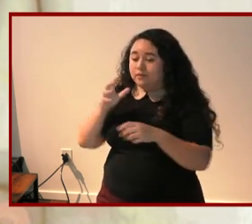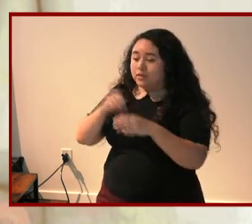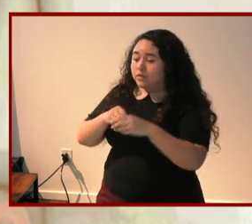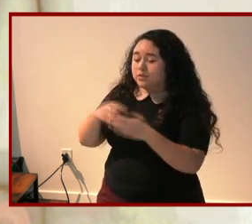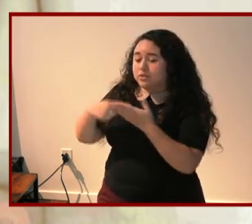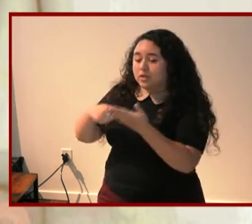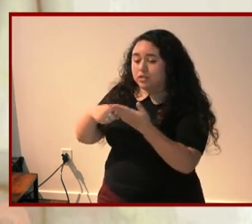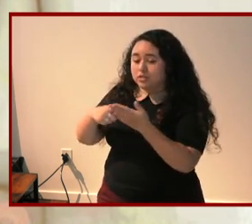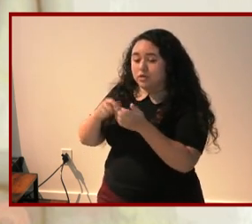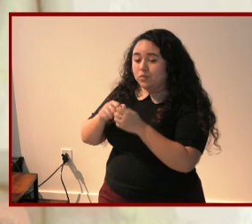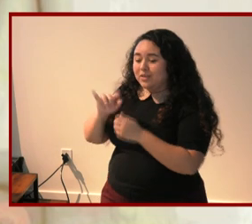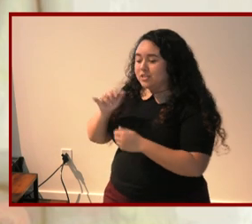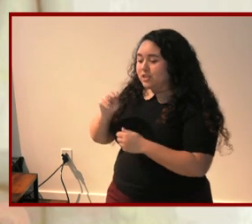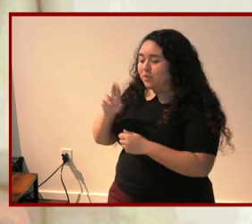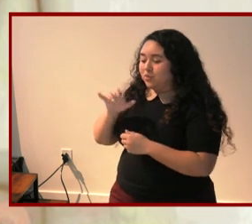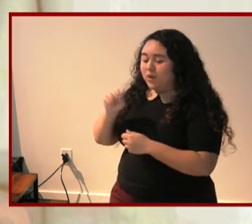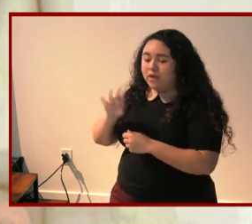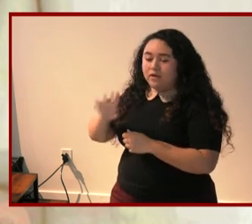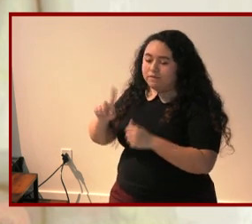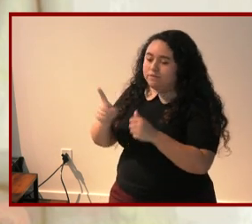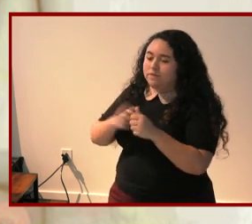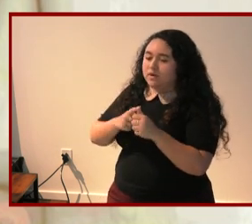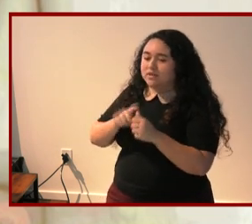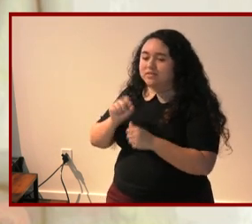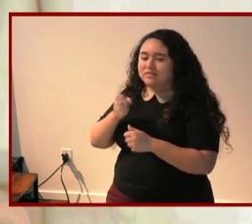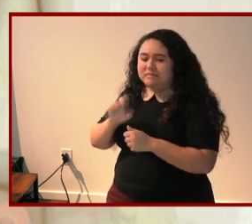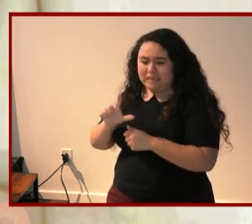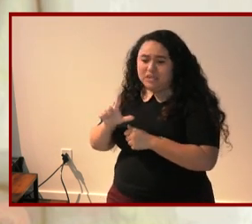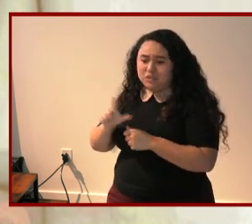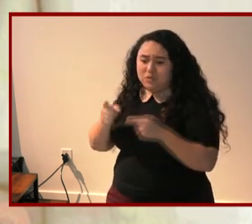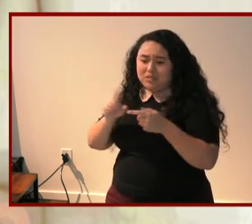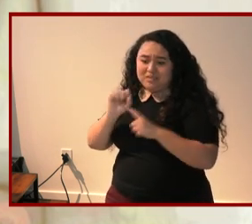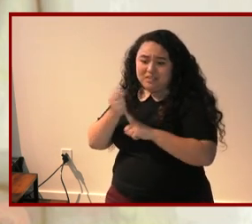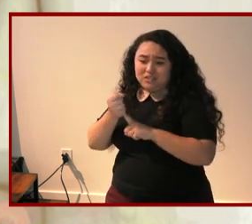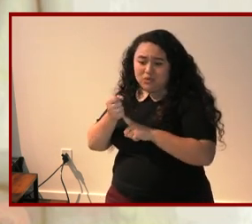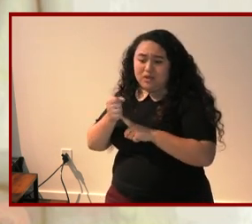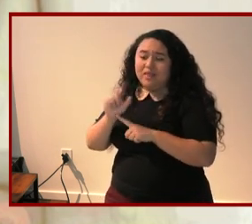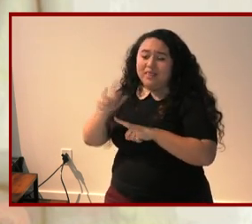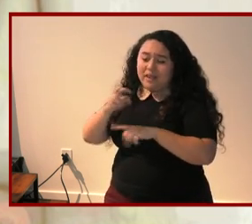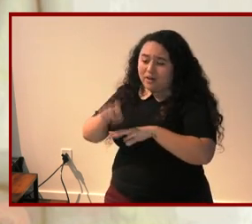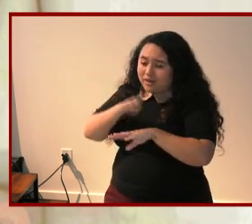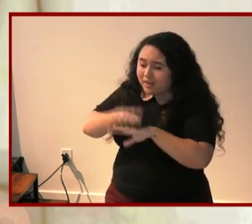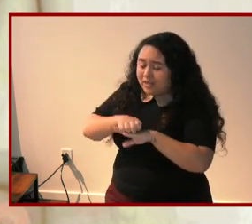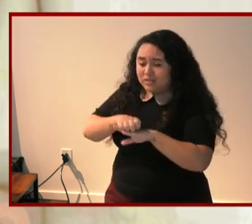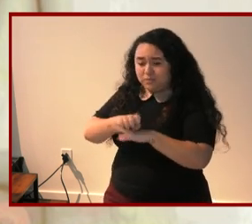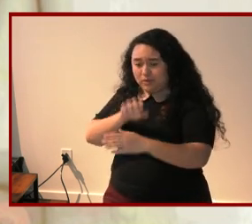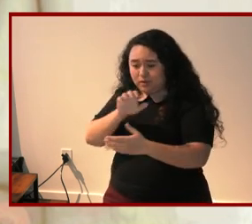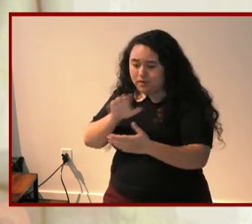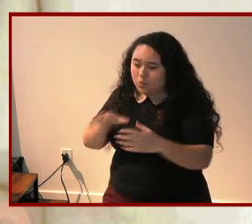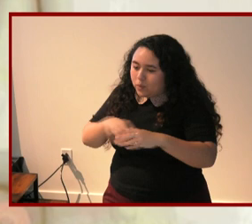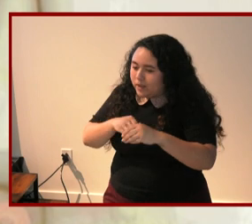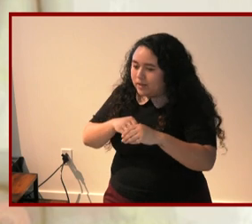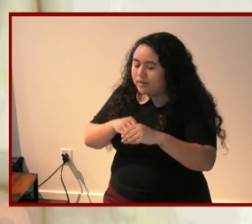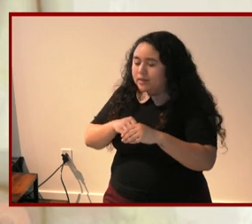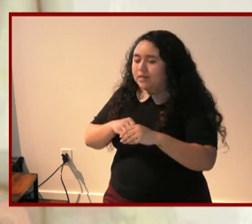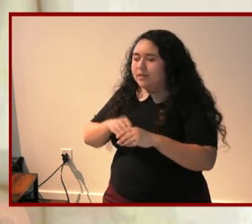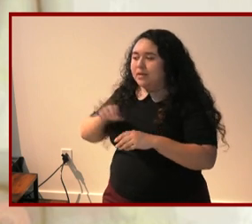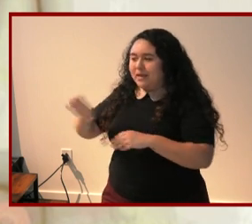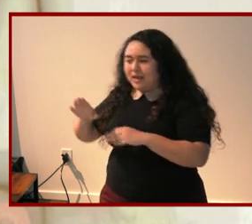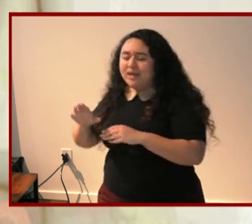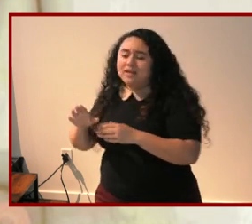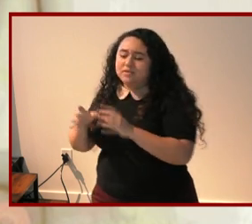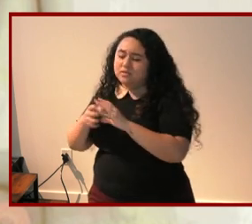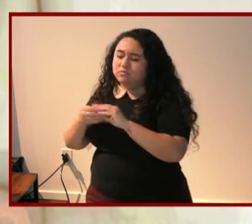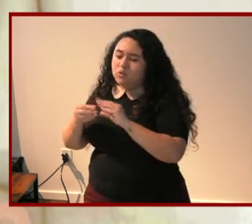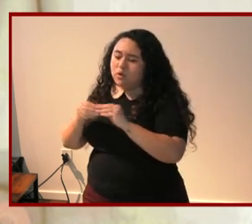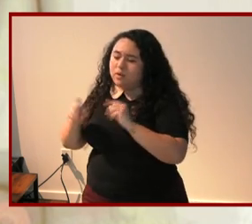discussion of jillian ryan's first sexual encounter and finally their engagement and wedding in this way doherty's narrative of raising